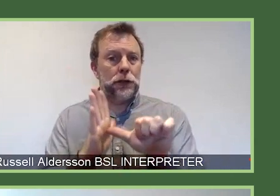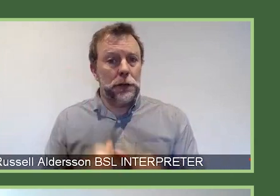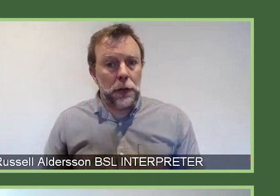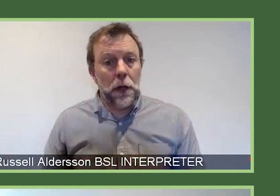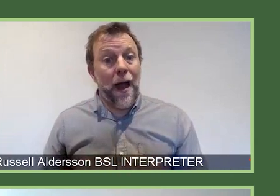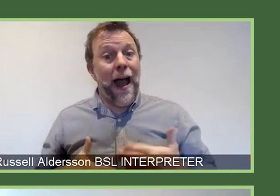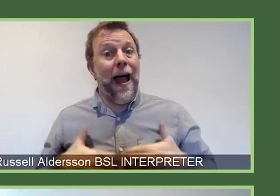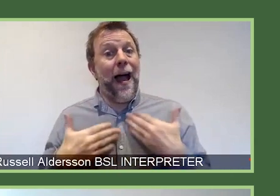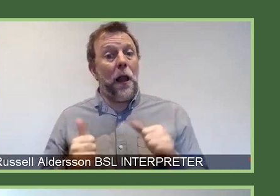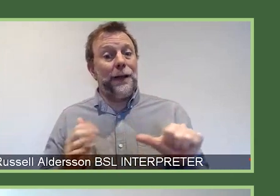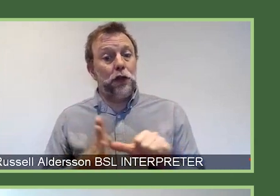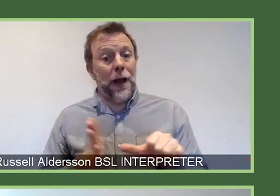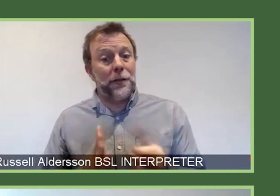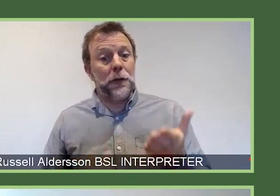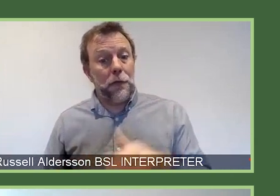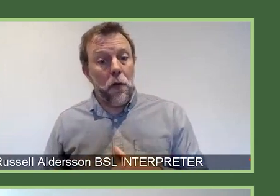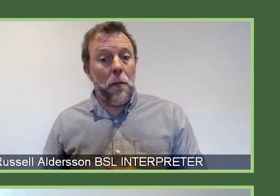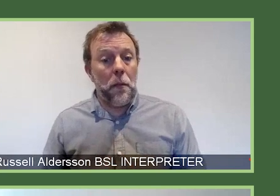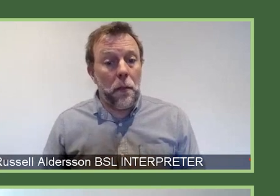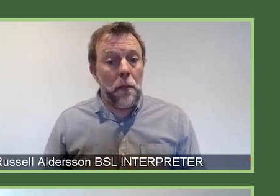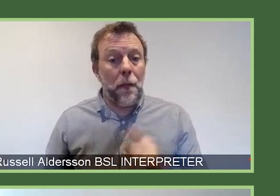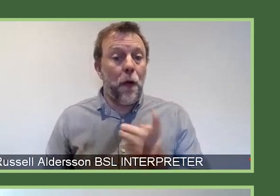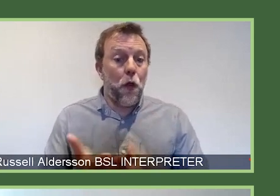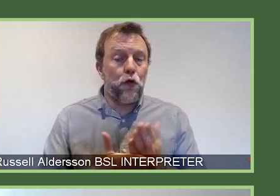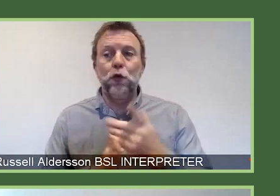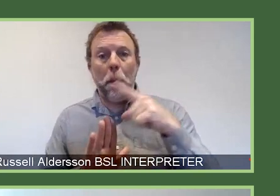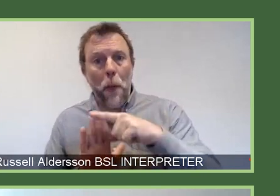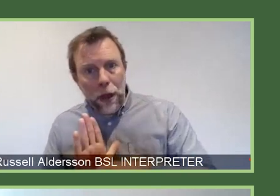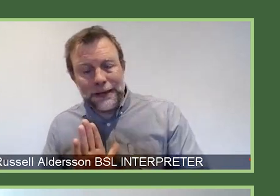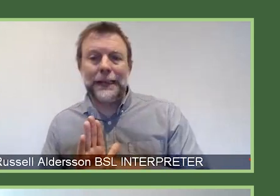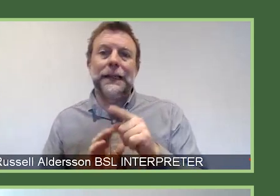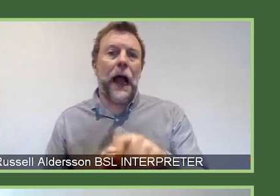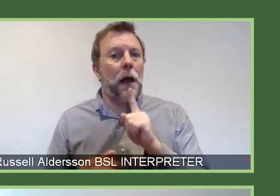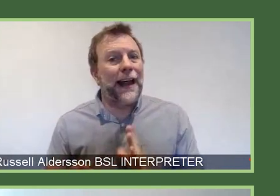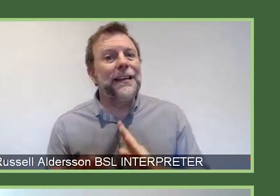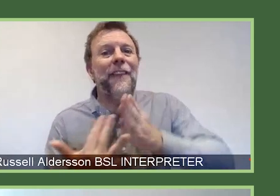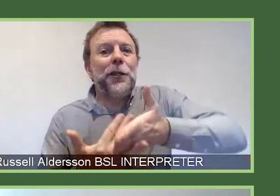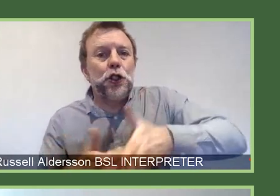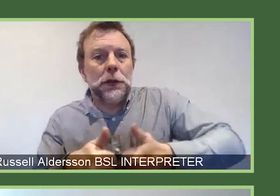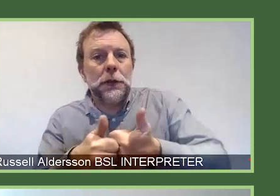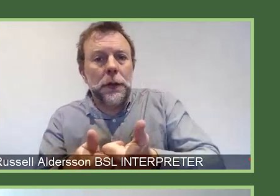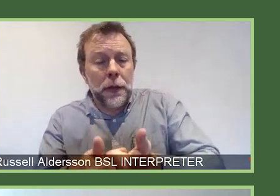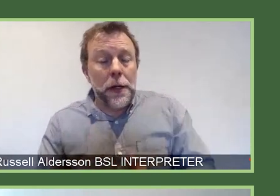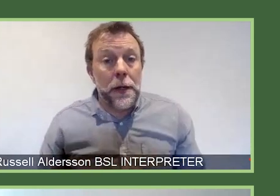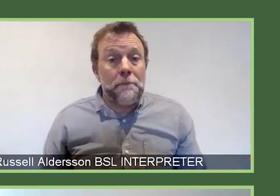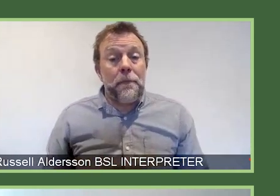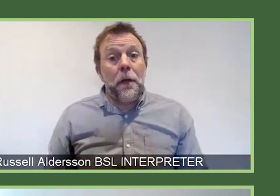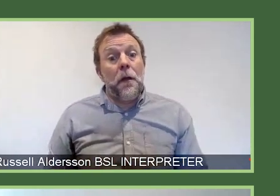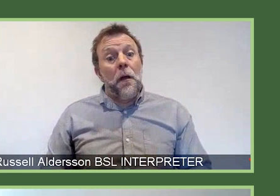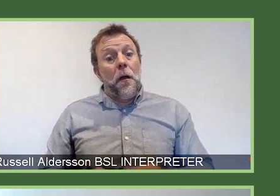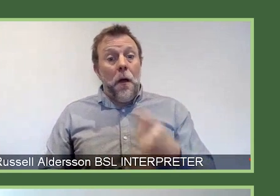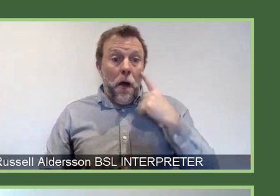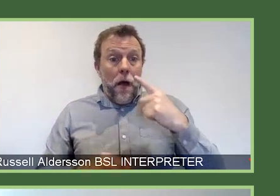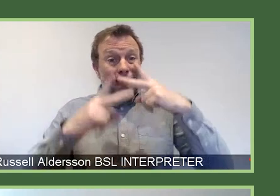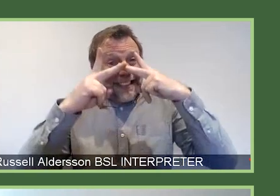span all the way from basic discovery through to policy practice and interventions. Whereas, discovery research